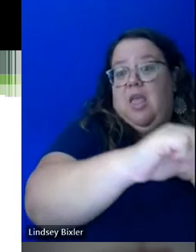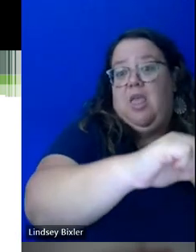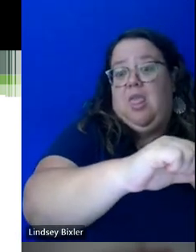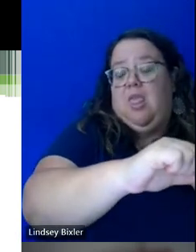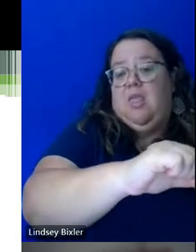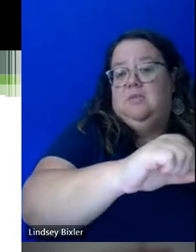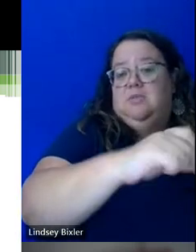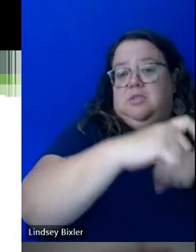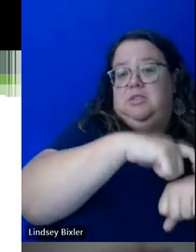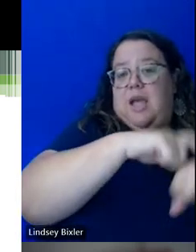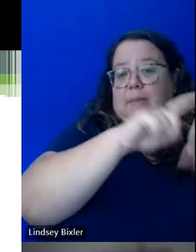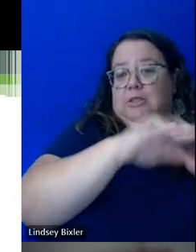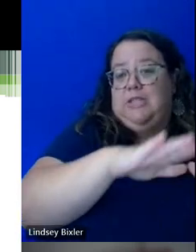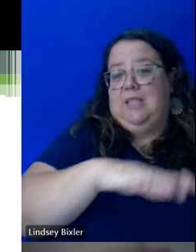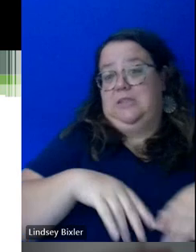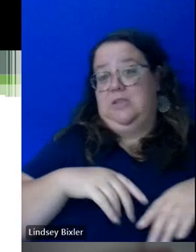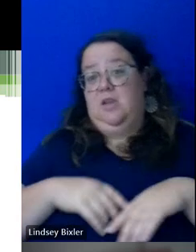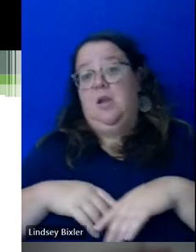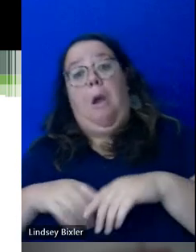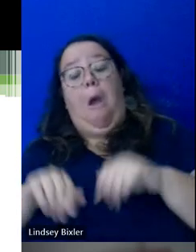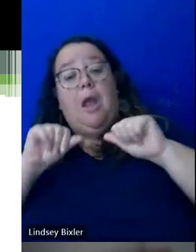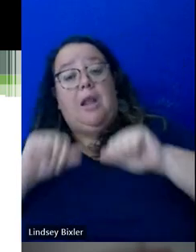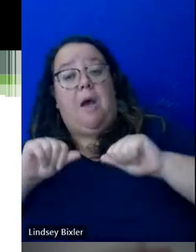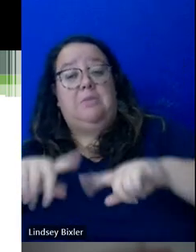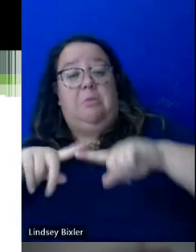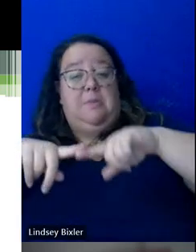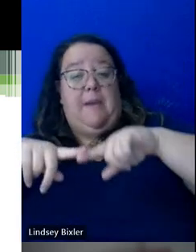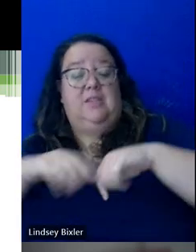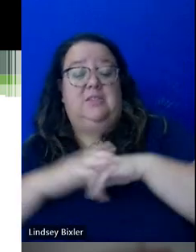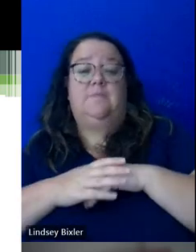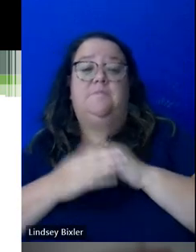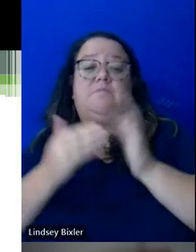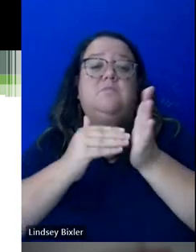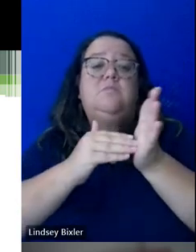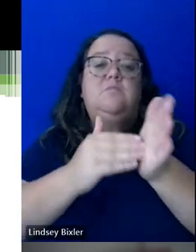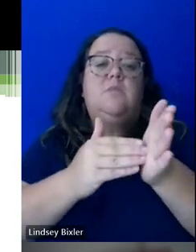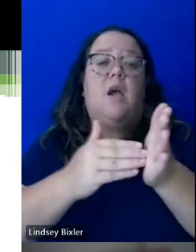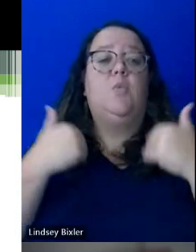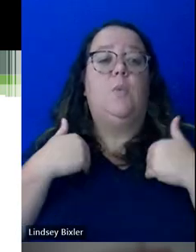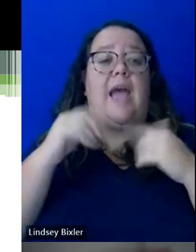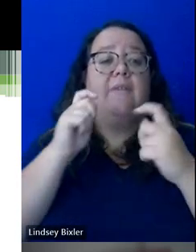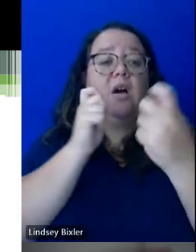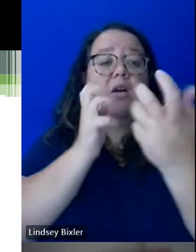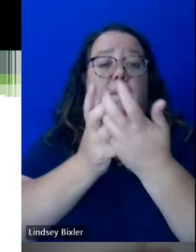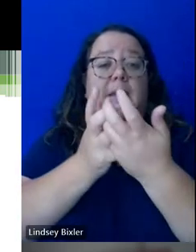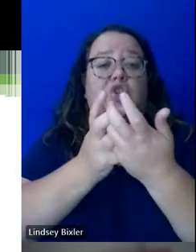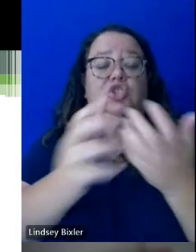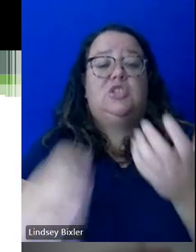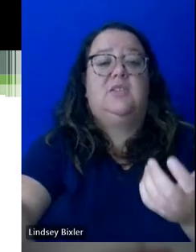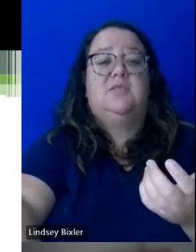Board for AP tests. It depends. It's very possible. There's a lot of times that we have accommodations that